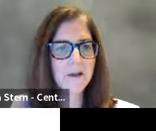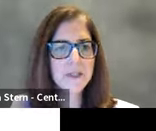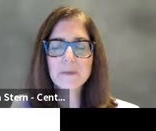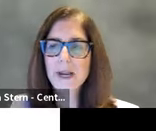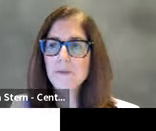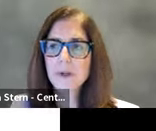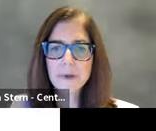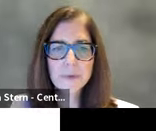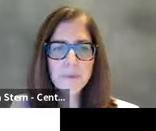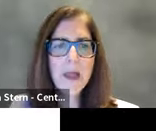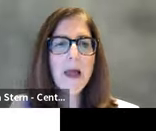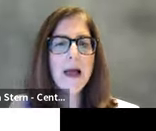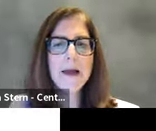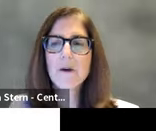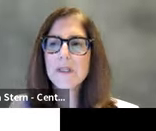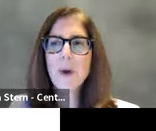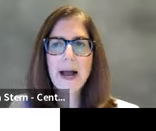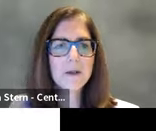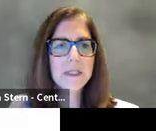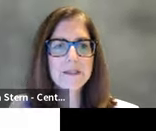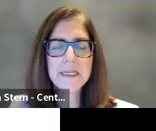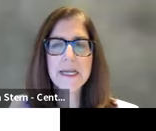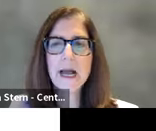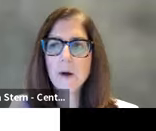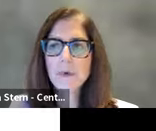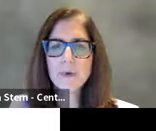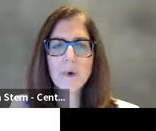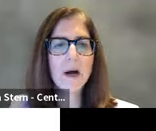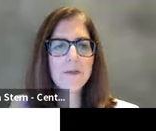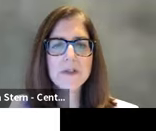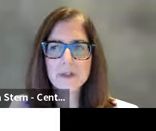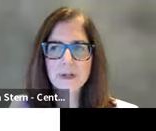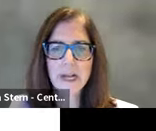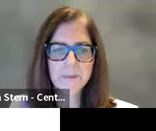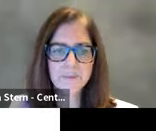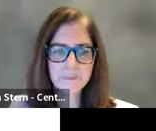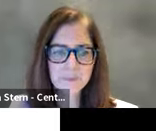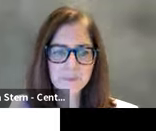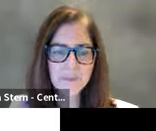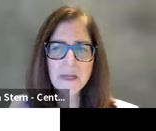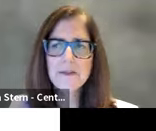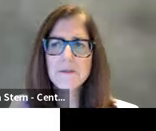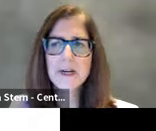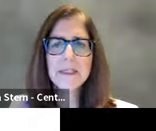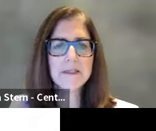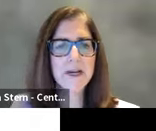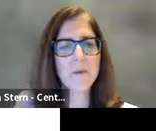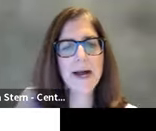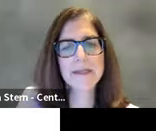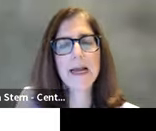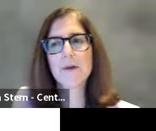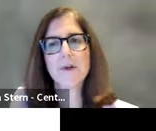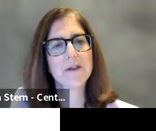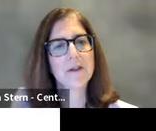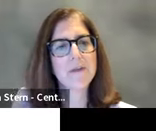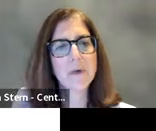this technology is right for you and also how chc can help you on this journey and then finally jeff